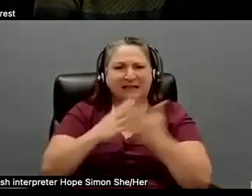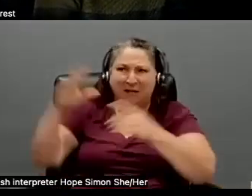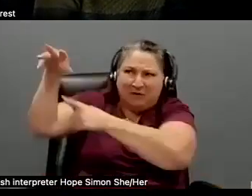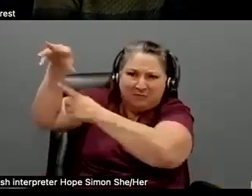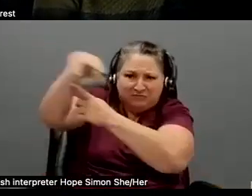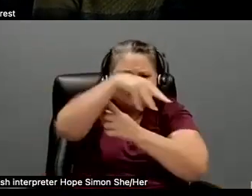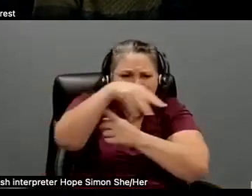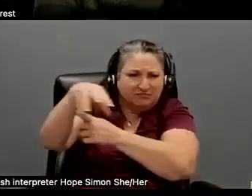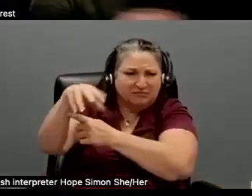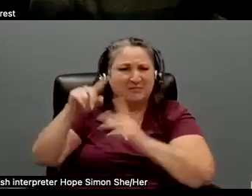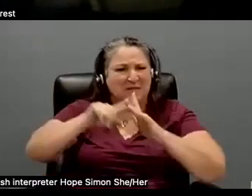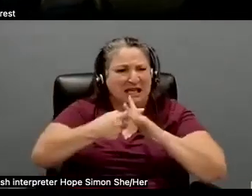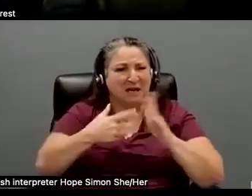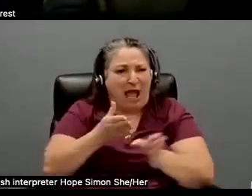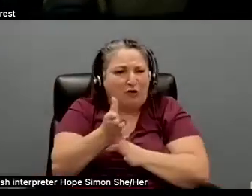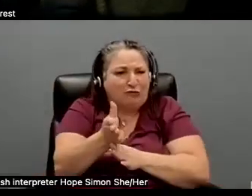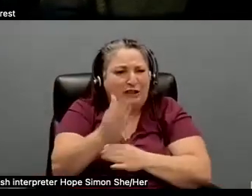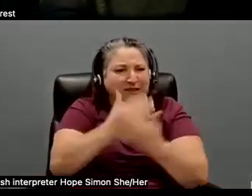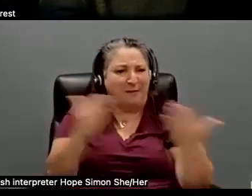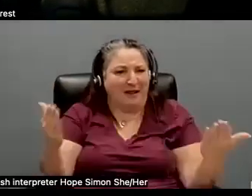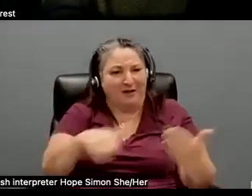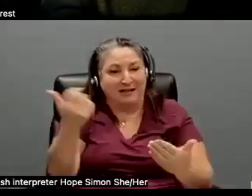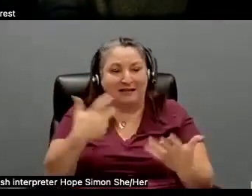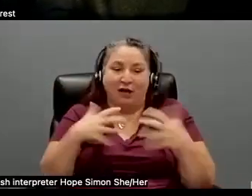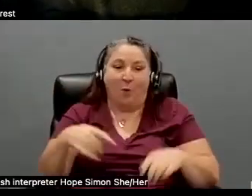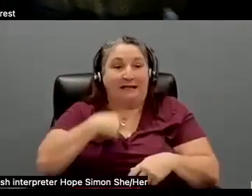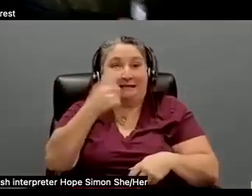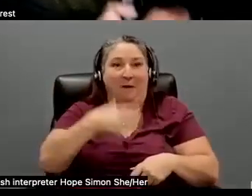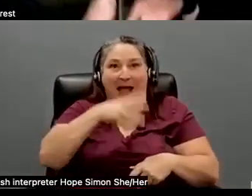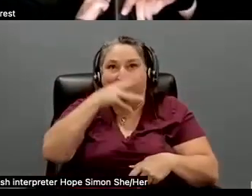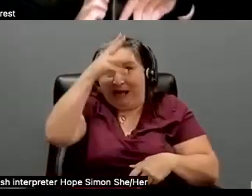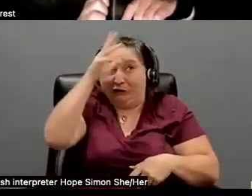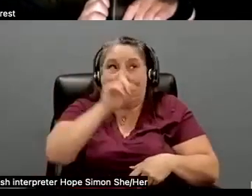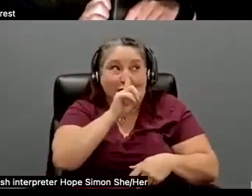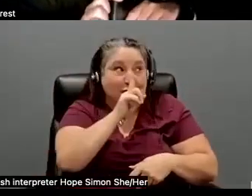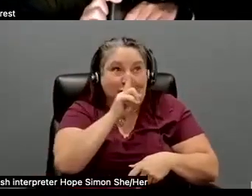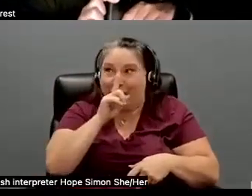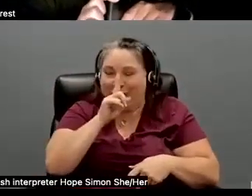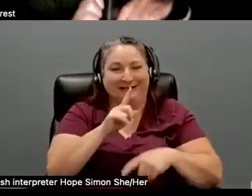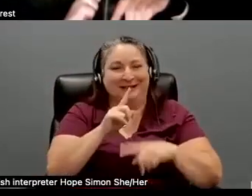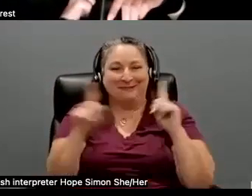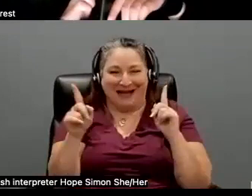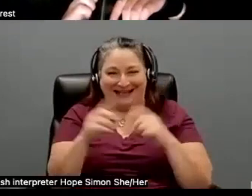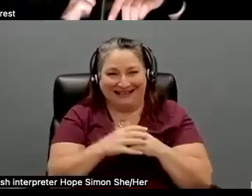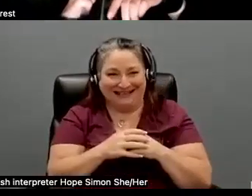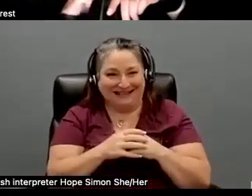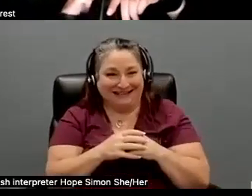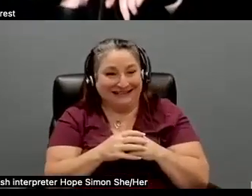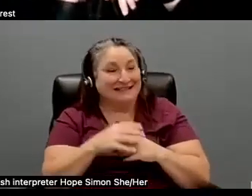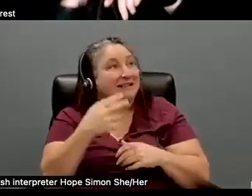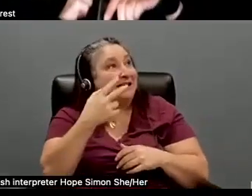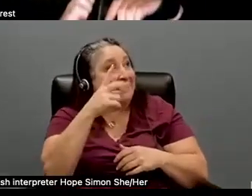early in my career and, and some things I'd probably don't want to tell my parents about, but it's only. out of helicopters?